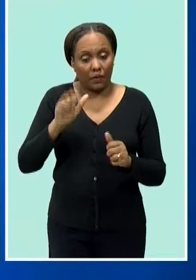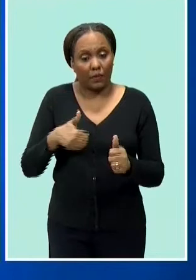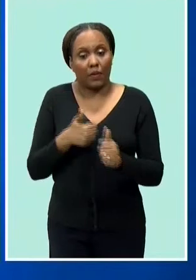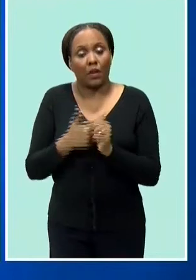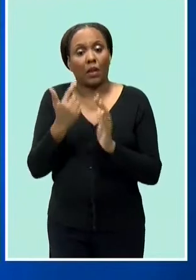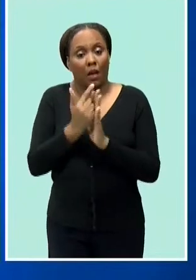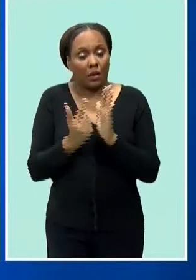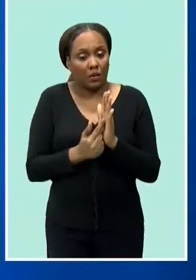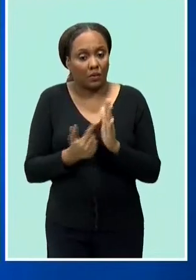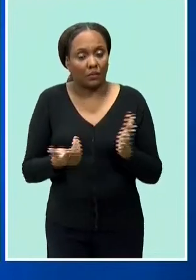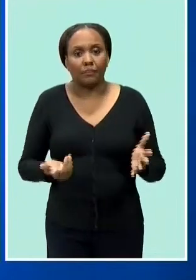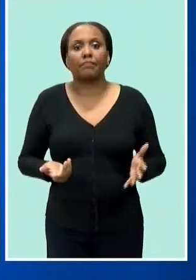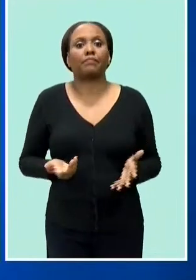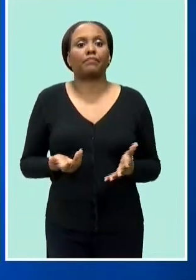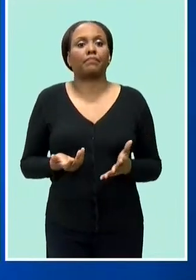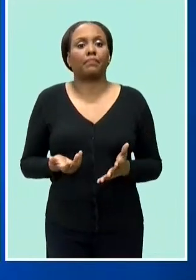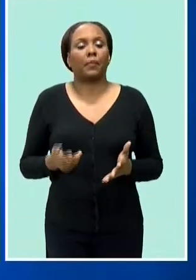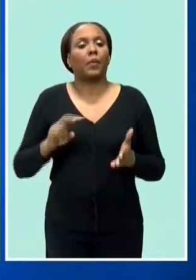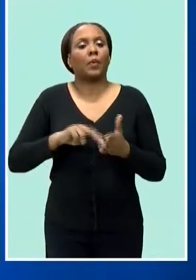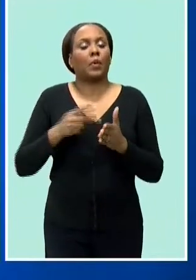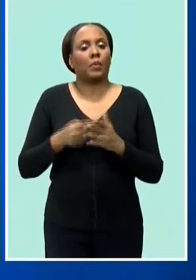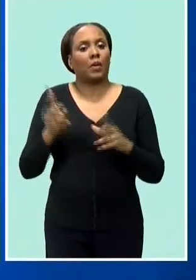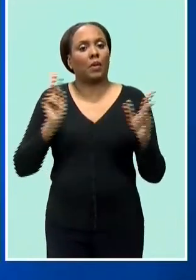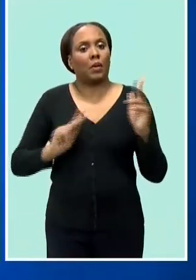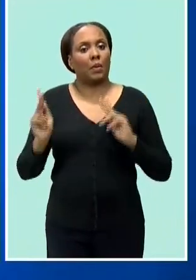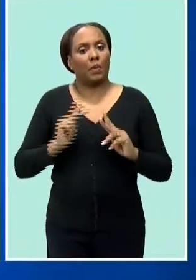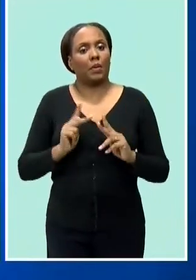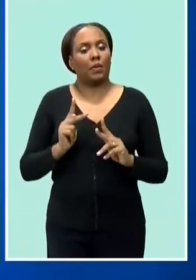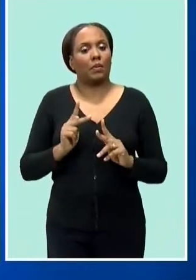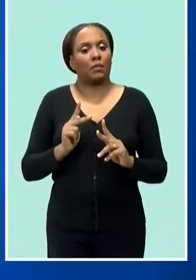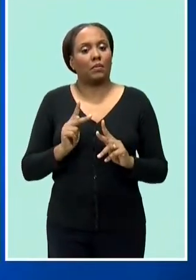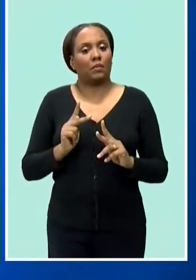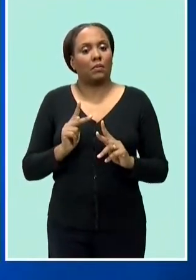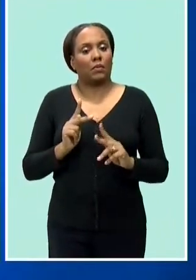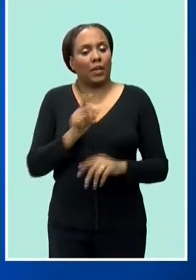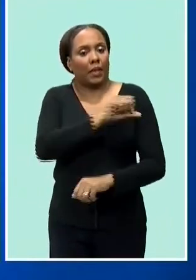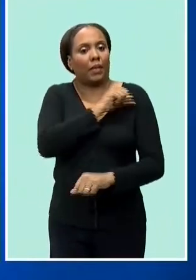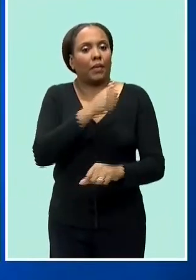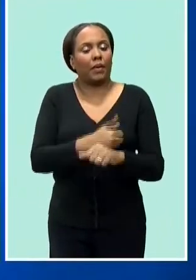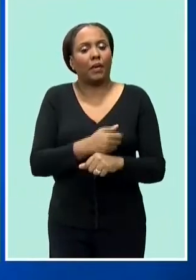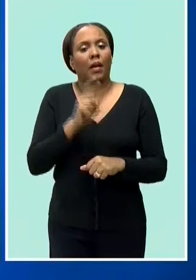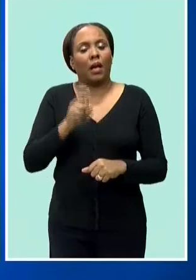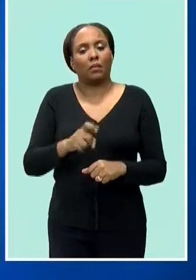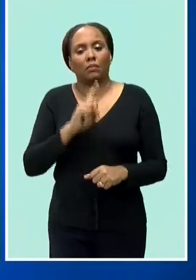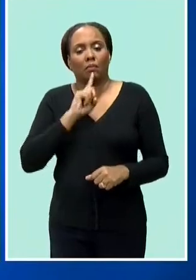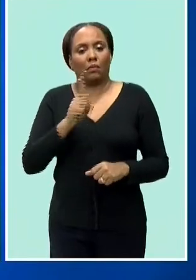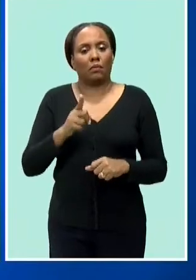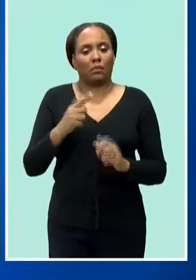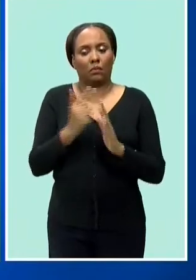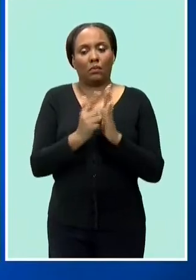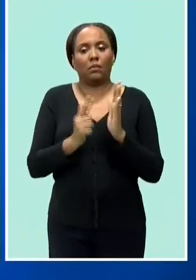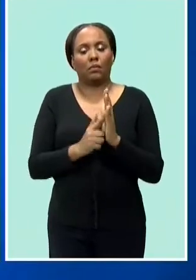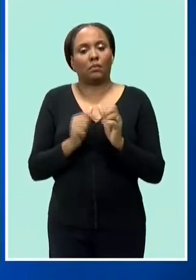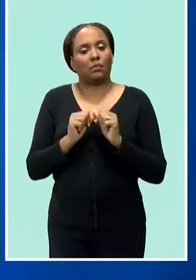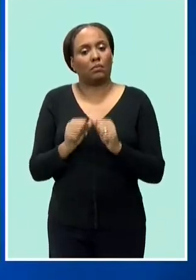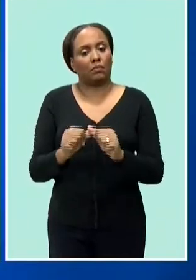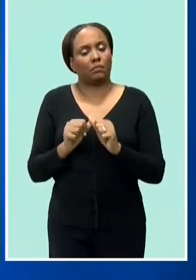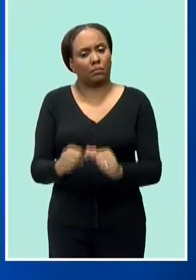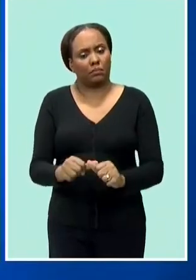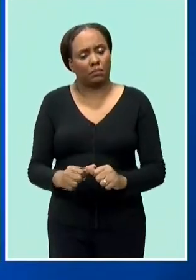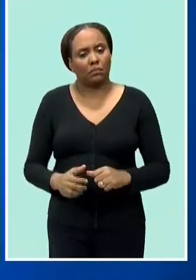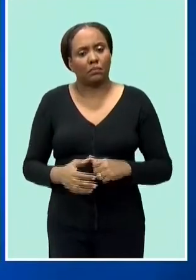if there are laws on the books then the upholders of the law must ensure that the laws are held once you start